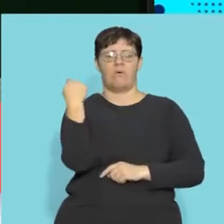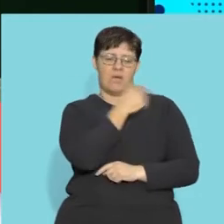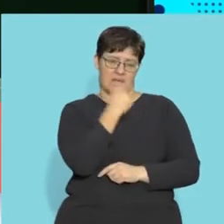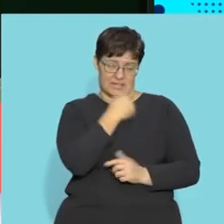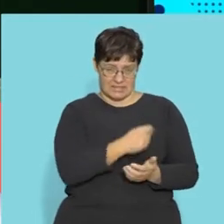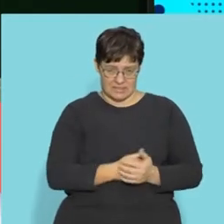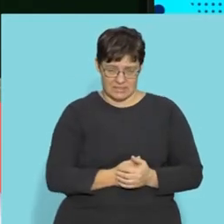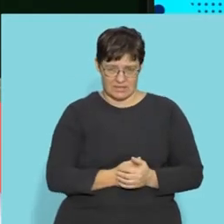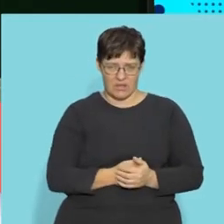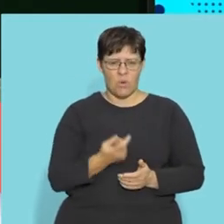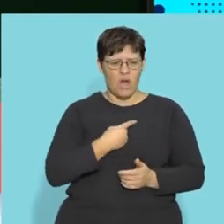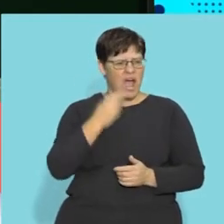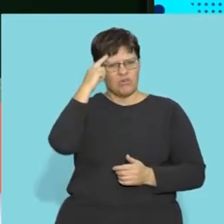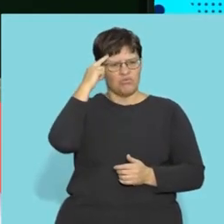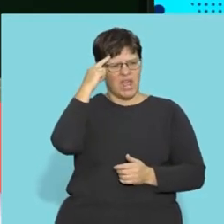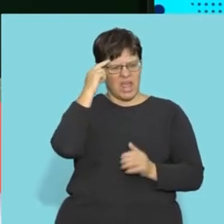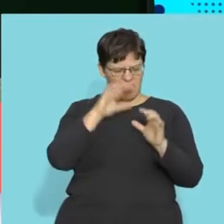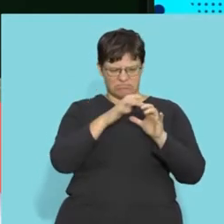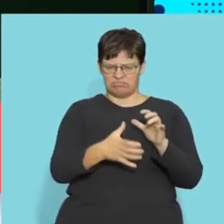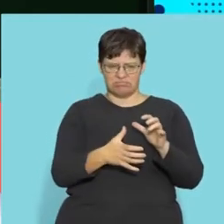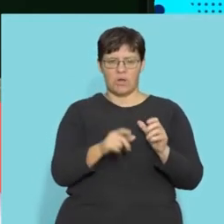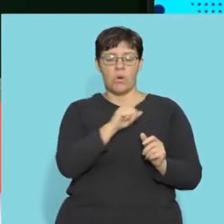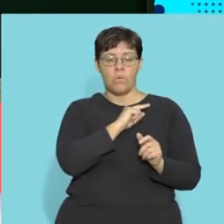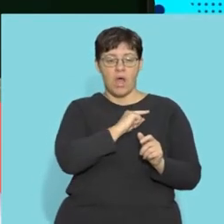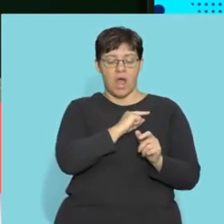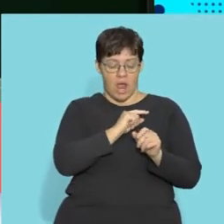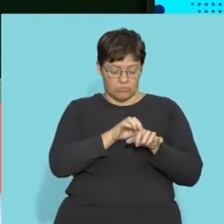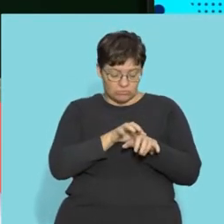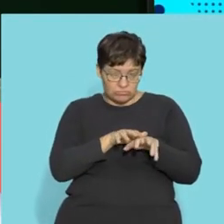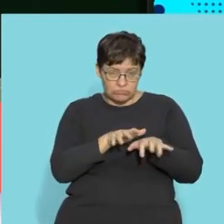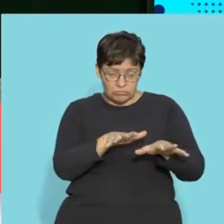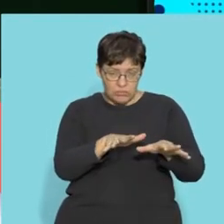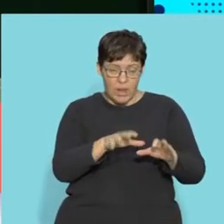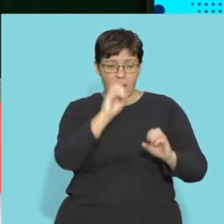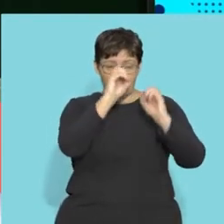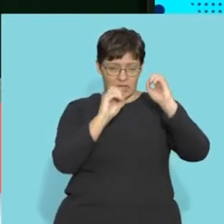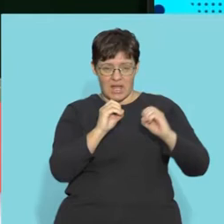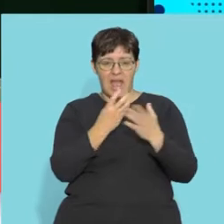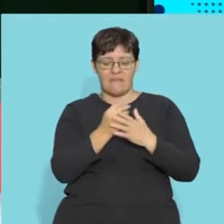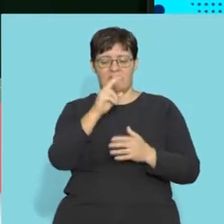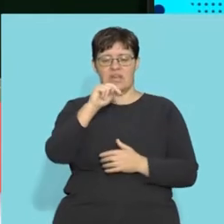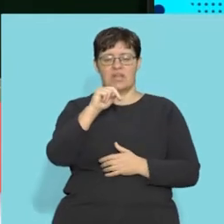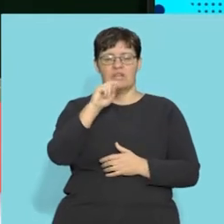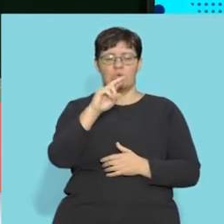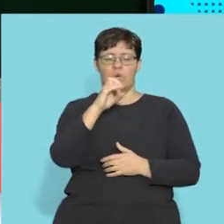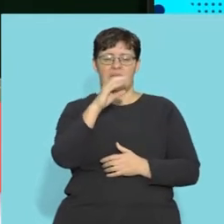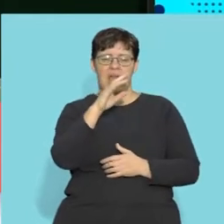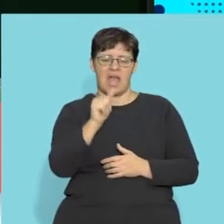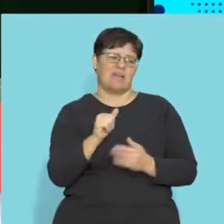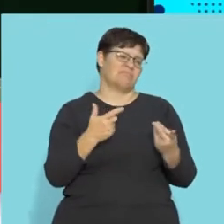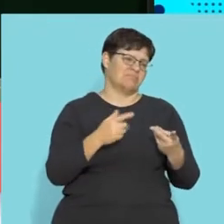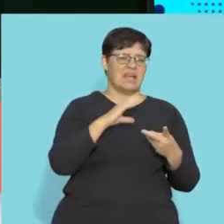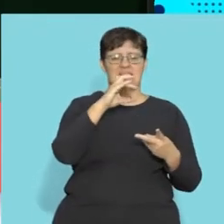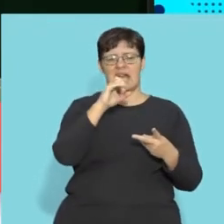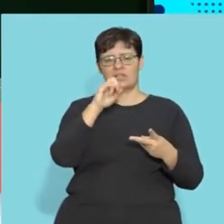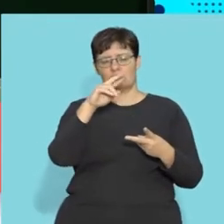while the reason why the brain is gray on the outside is that the nerve cells cell bodies has nuclei and